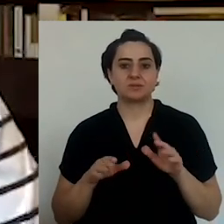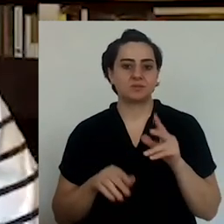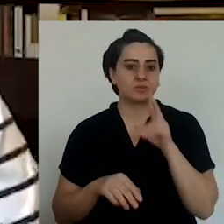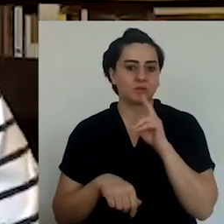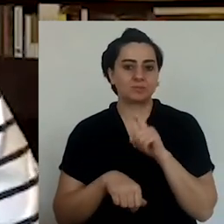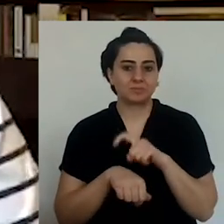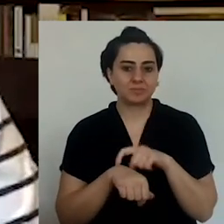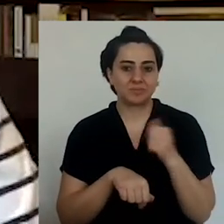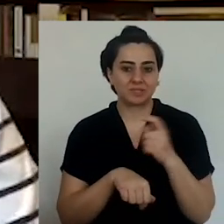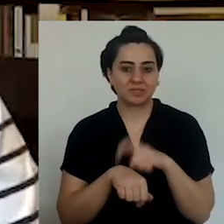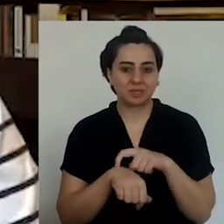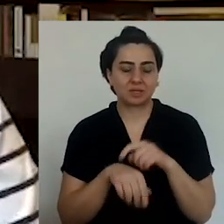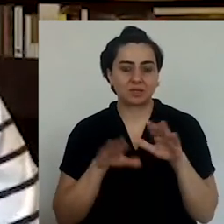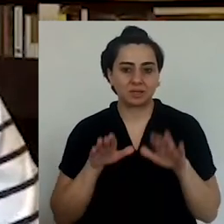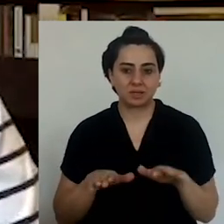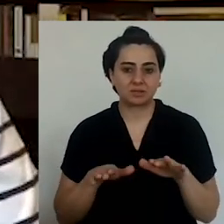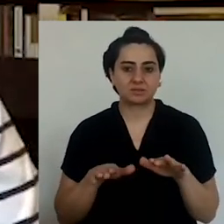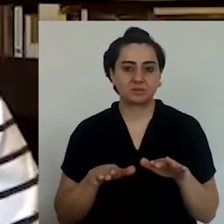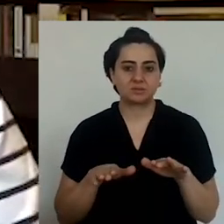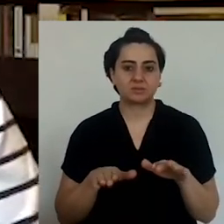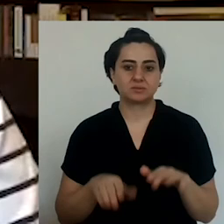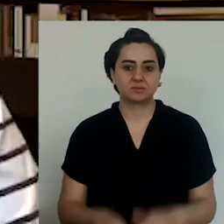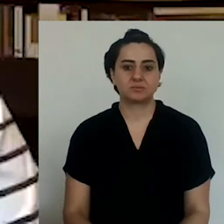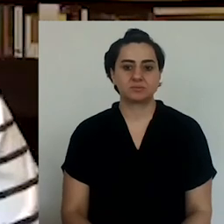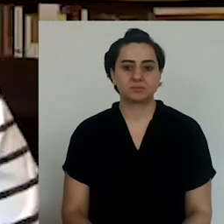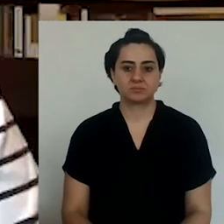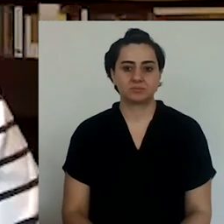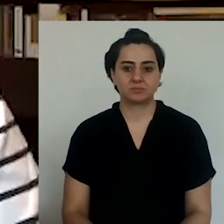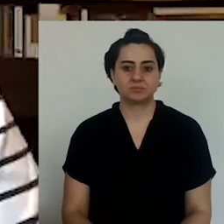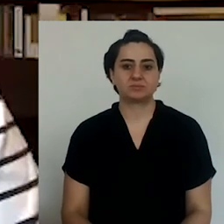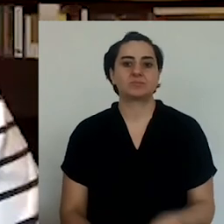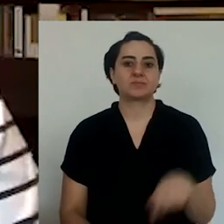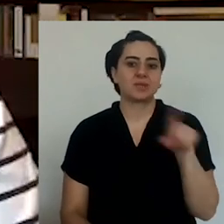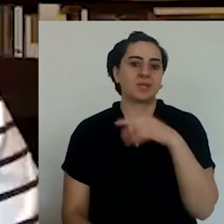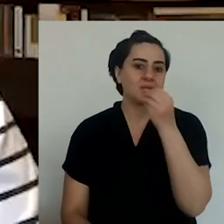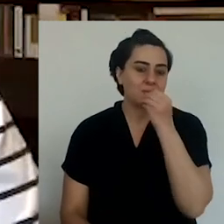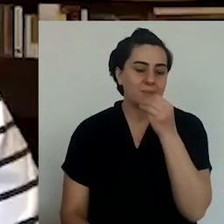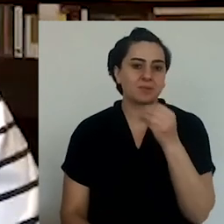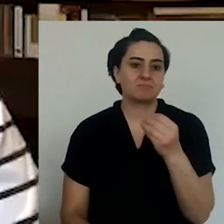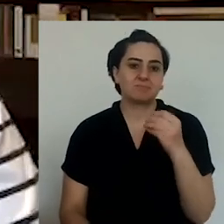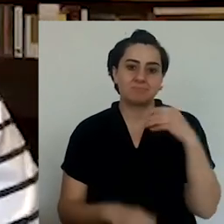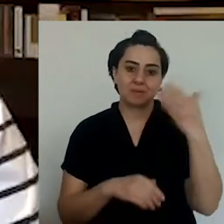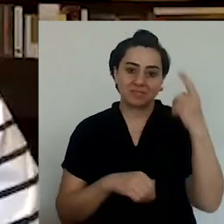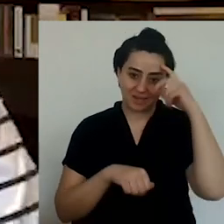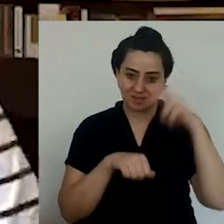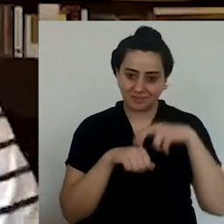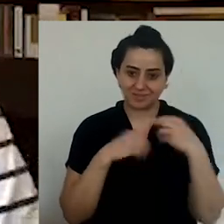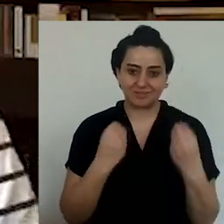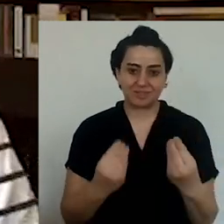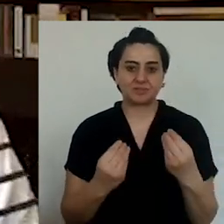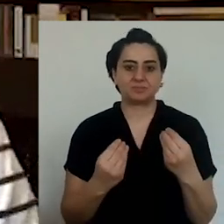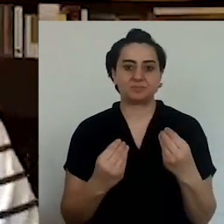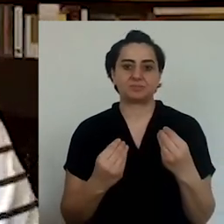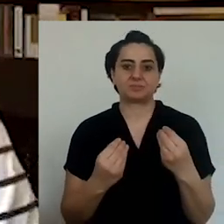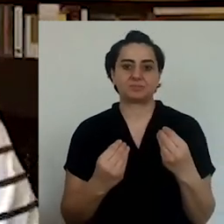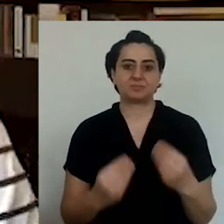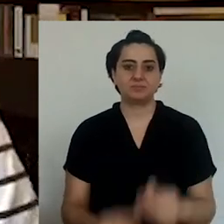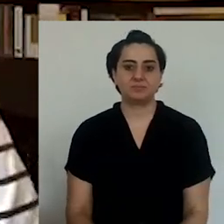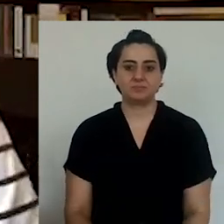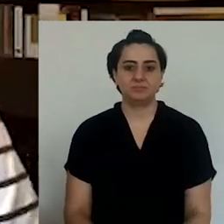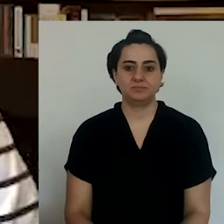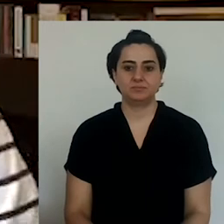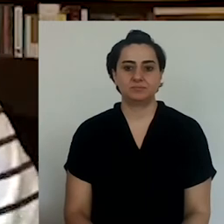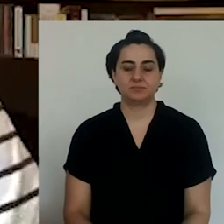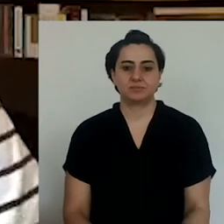said. And we have only a few minutes, by the way, left. So maybe we should just repeat that. Eating makes you